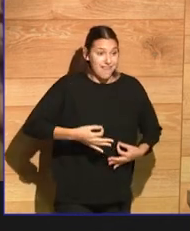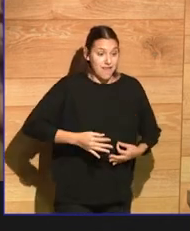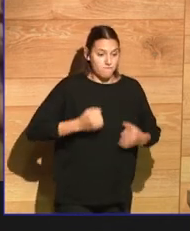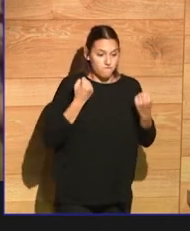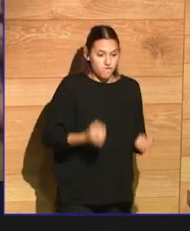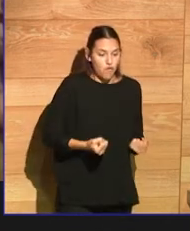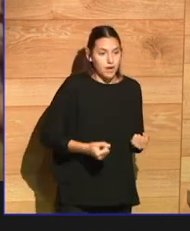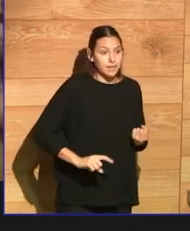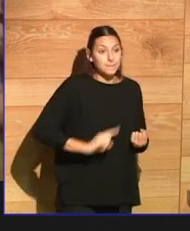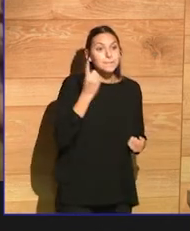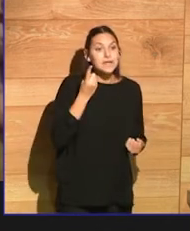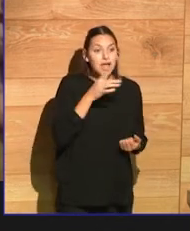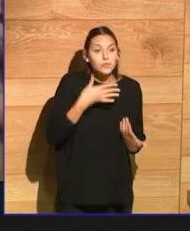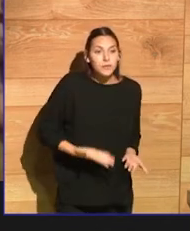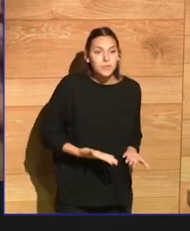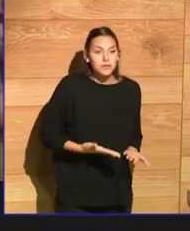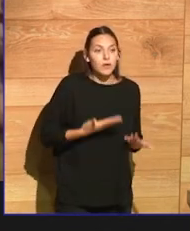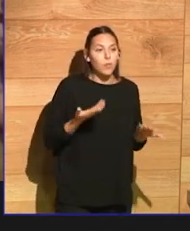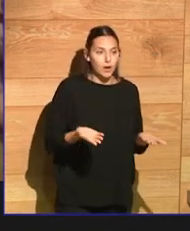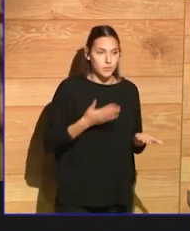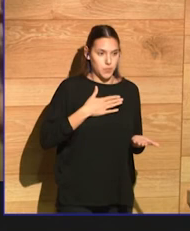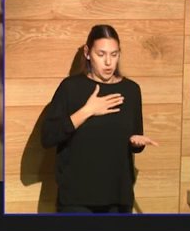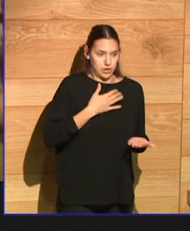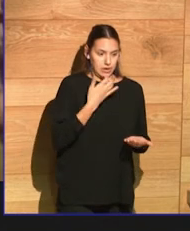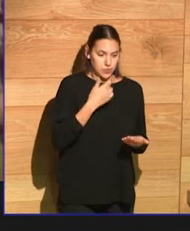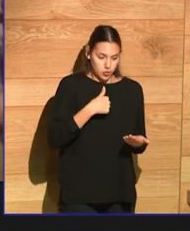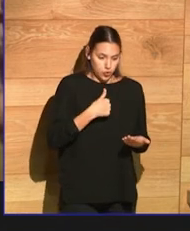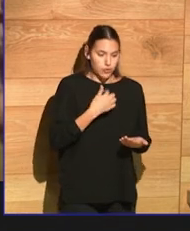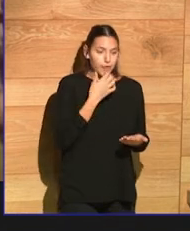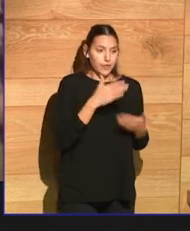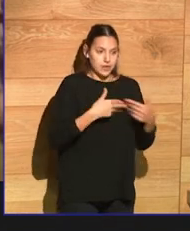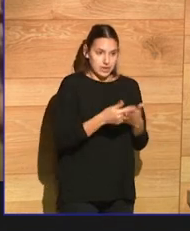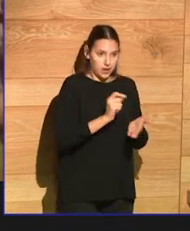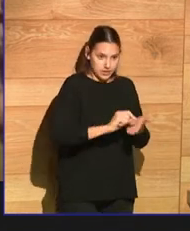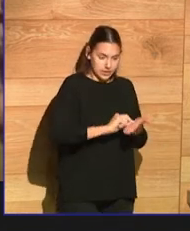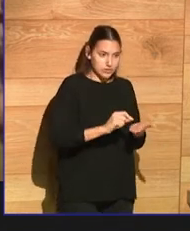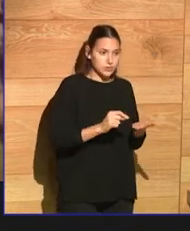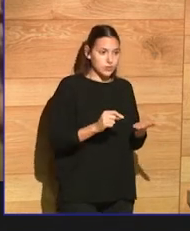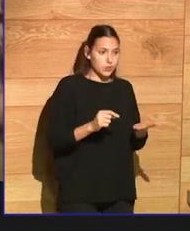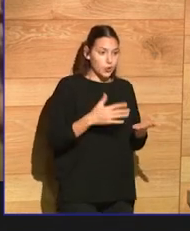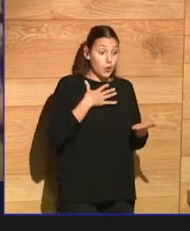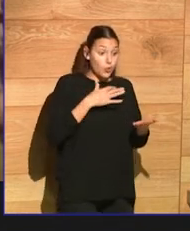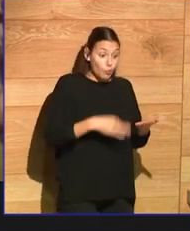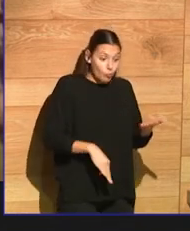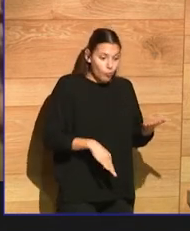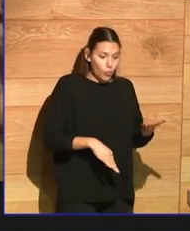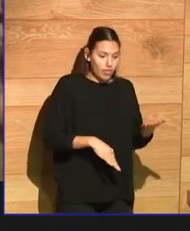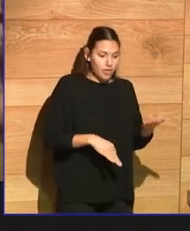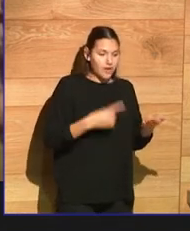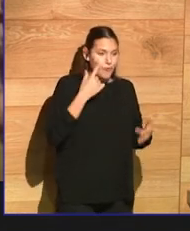in my case a writer, can arrive at an emotional truth or an emotional vulnerability